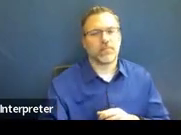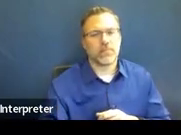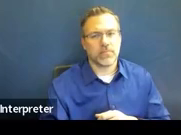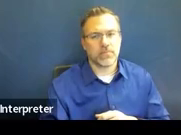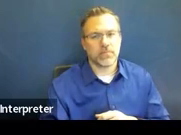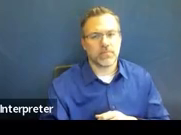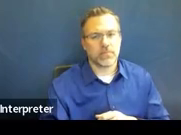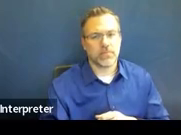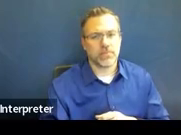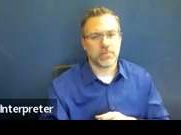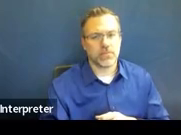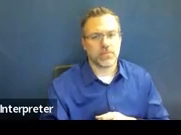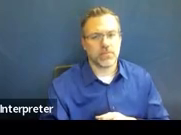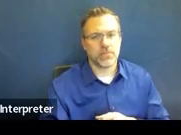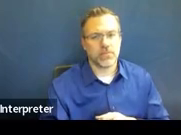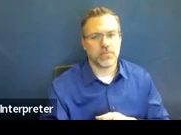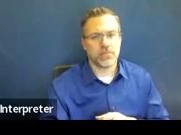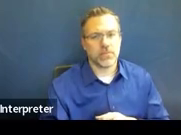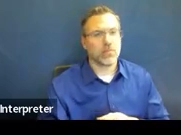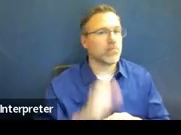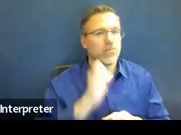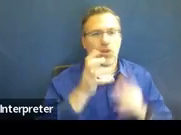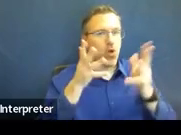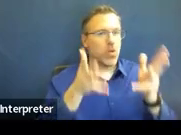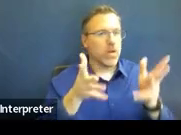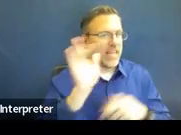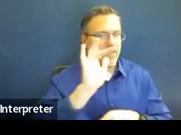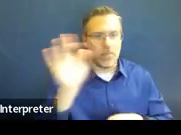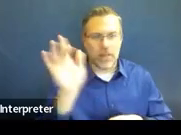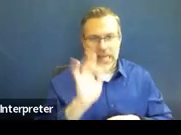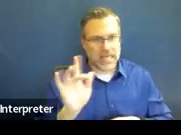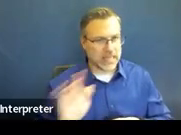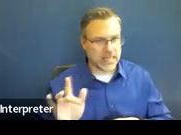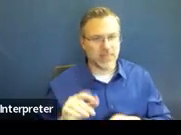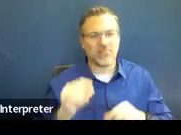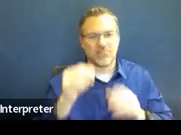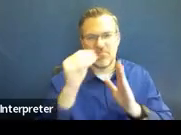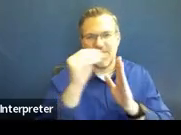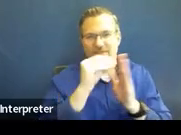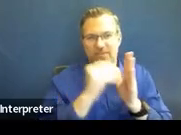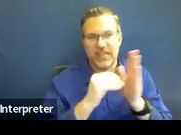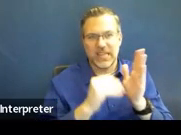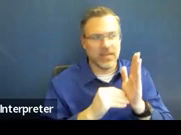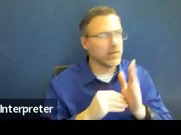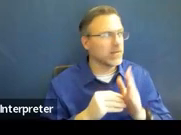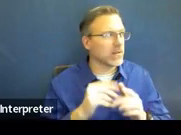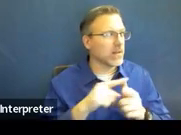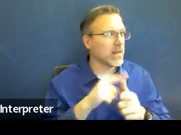blank, you do want to fill that in, and then you can see description of the points made by the parents.